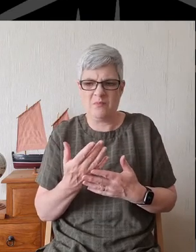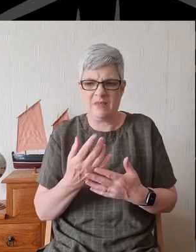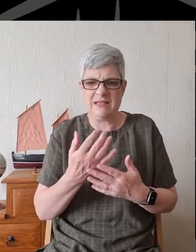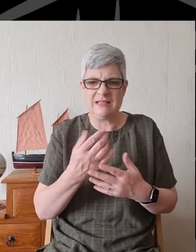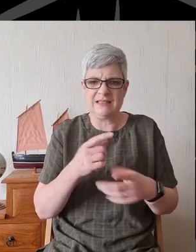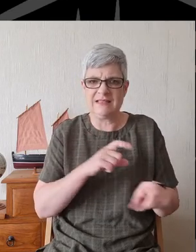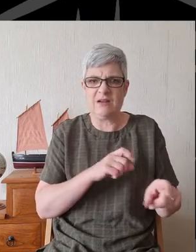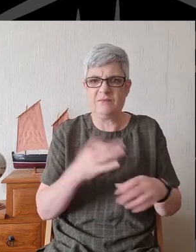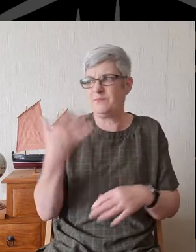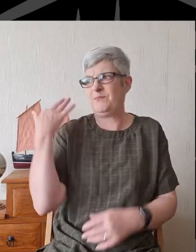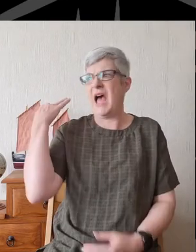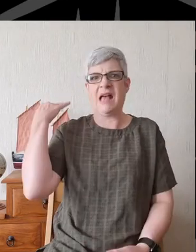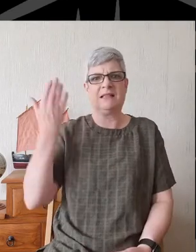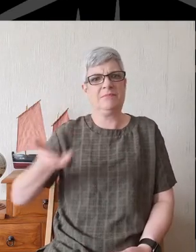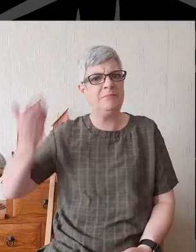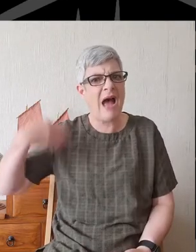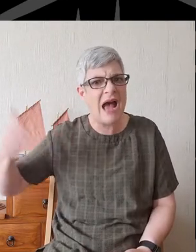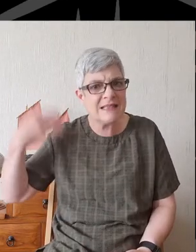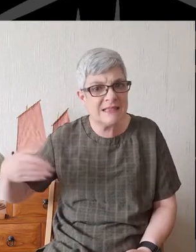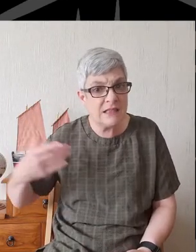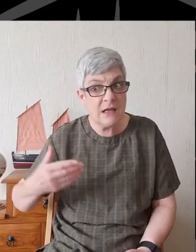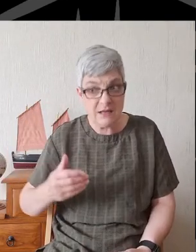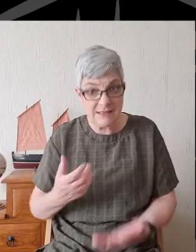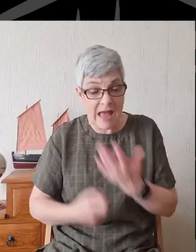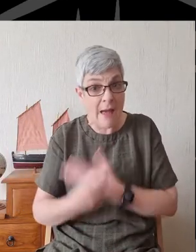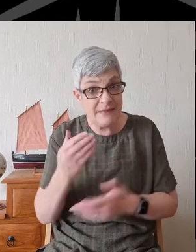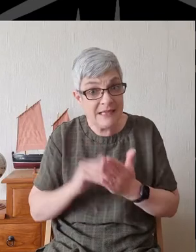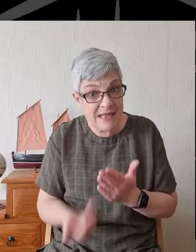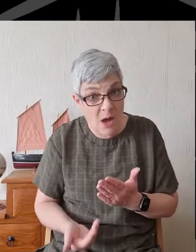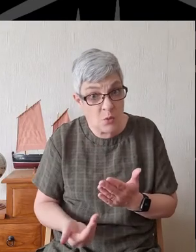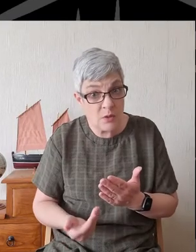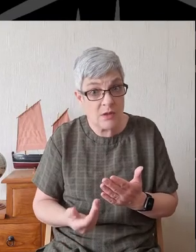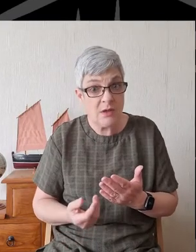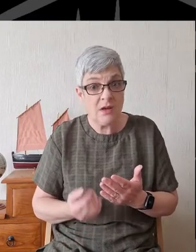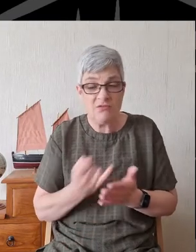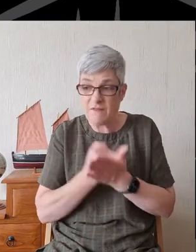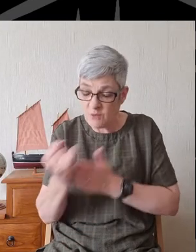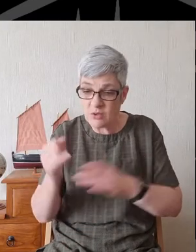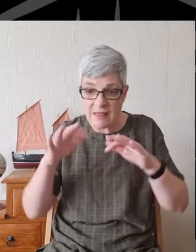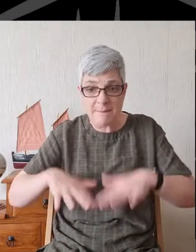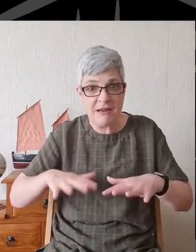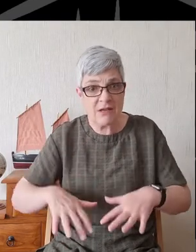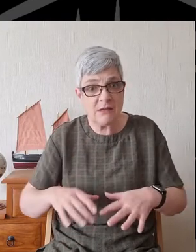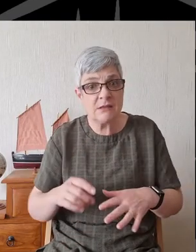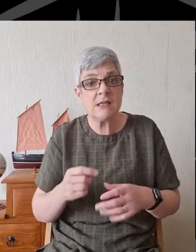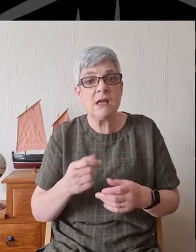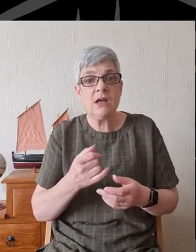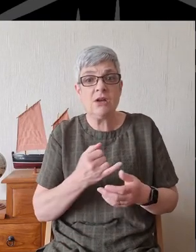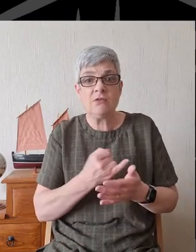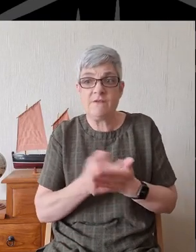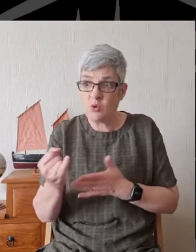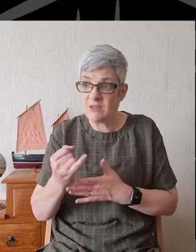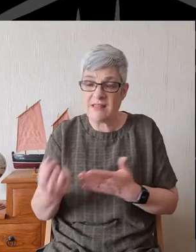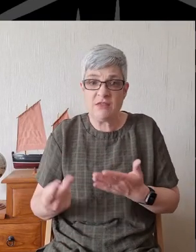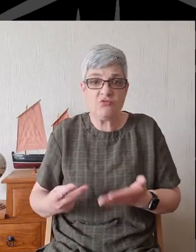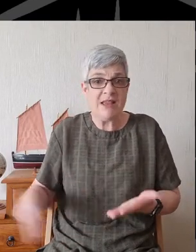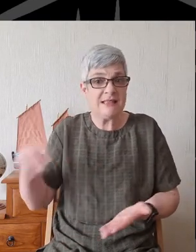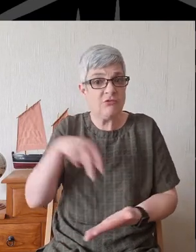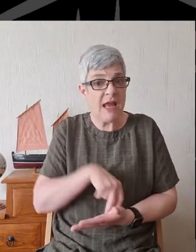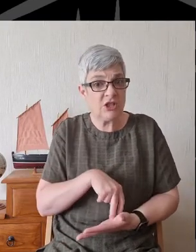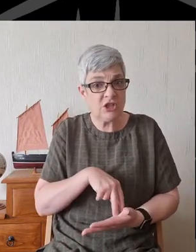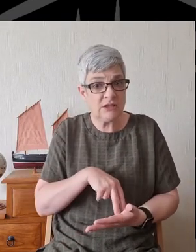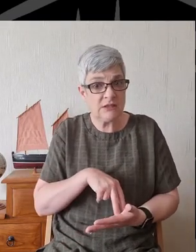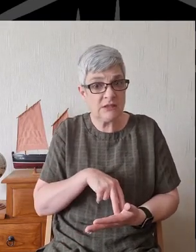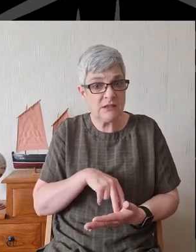Denial of miracles, denial of the resurrection of Jesus, denying that Jesus is the only way to God, these things are